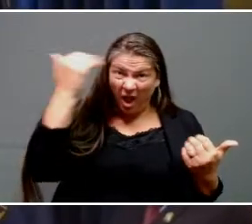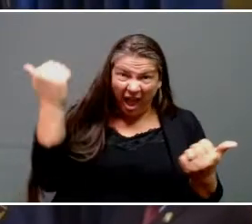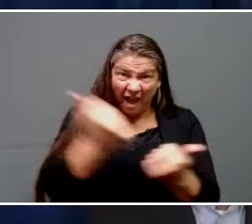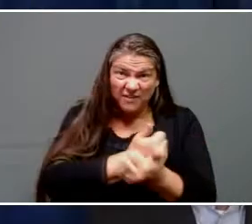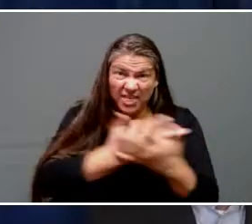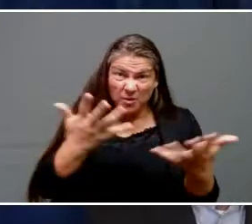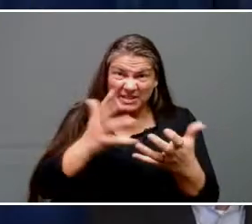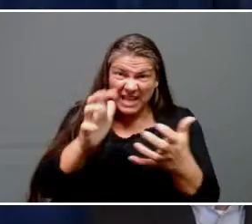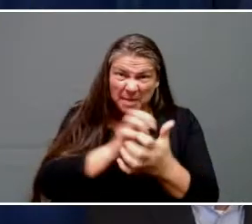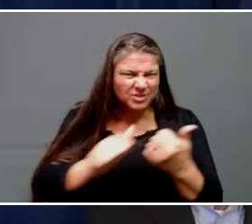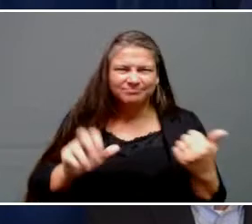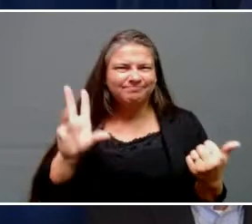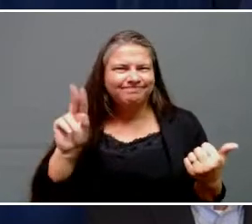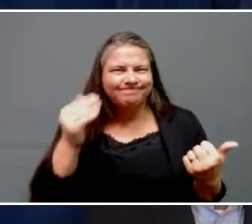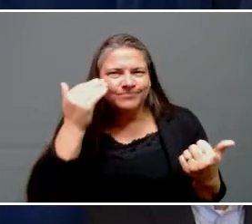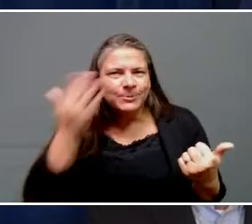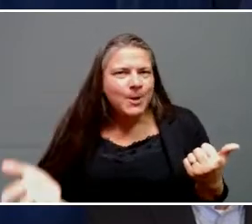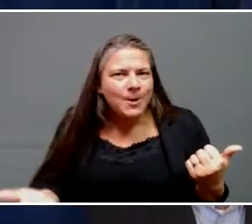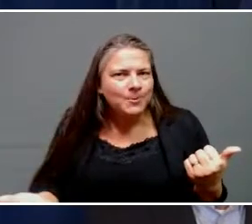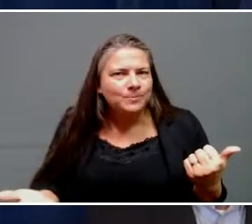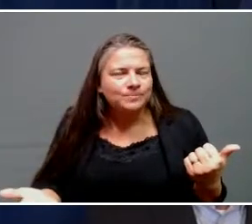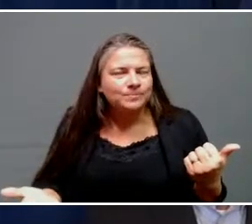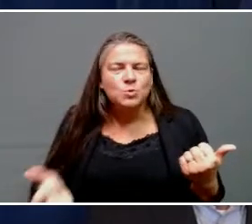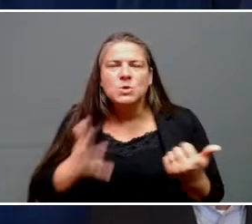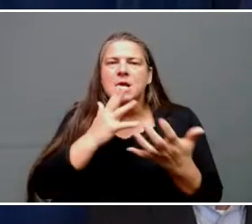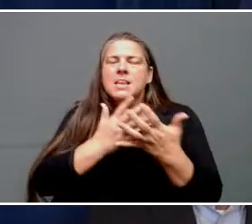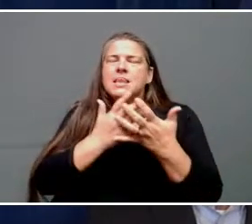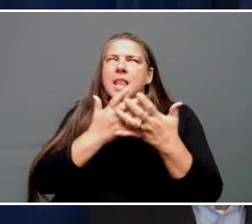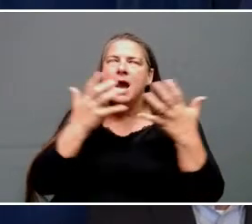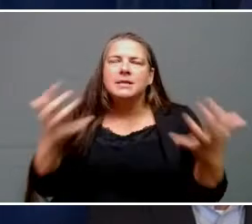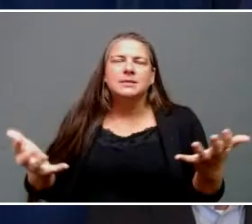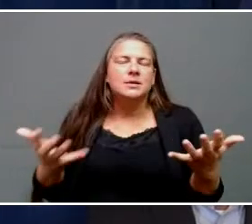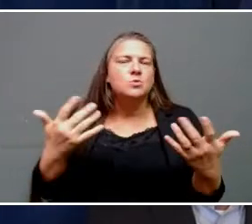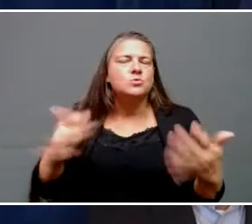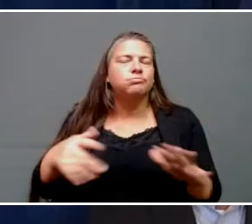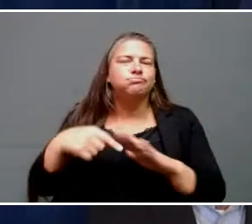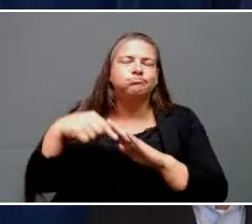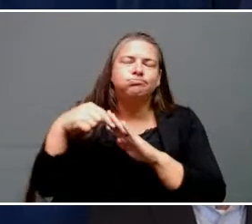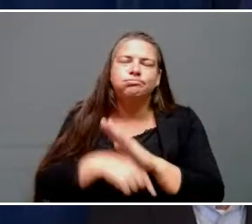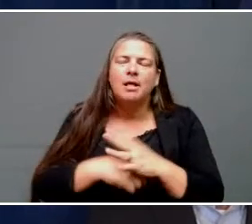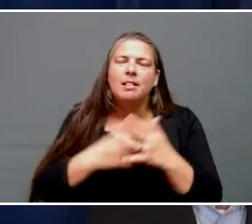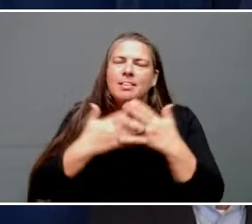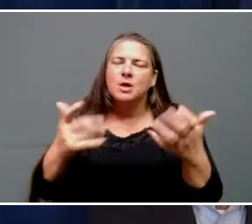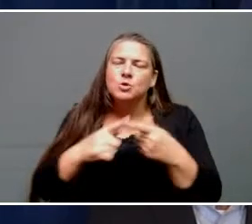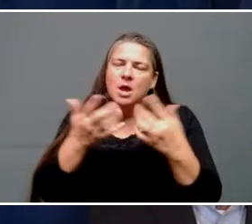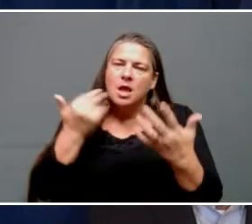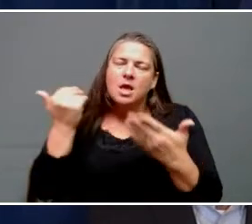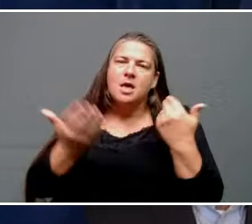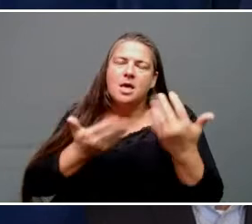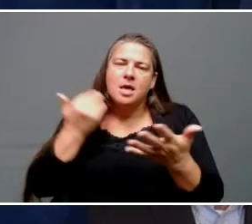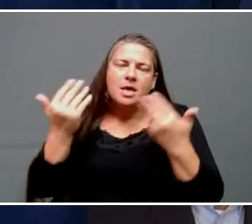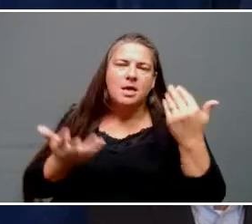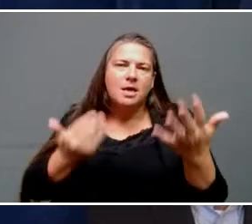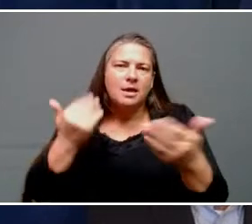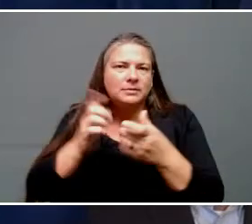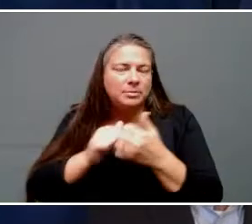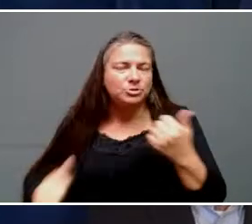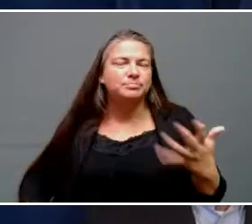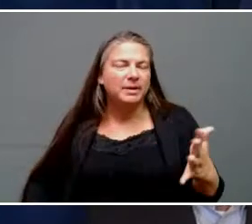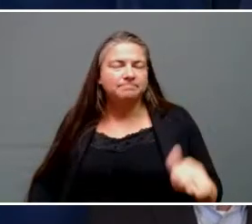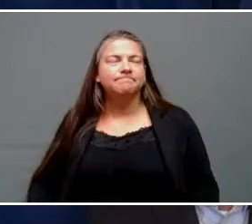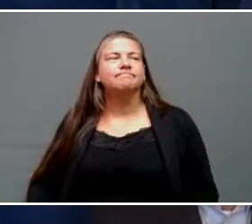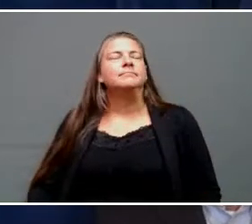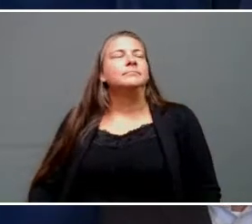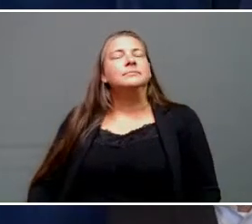the reality because there is so much there. But with that, I want to say just a couple of things